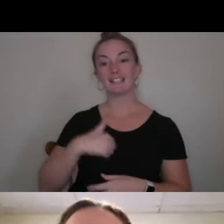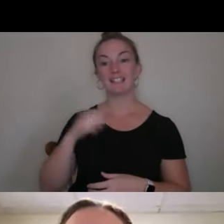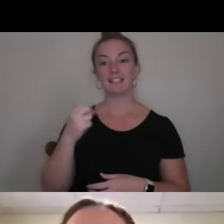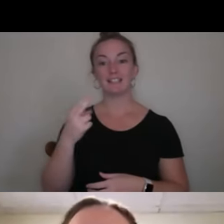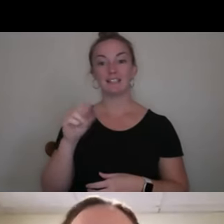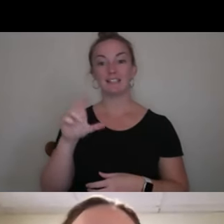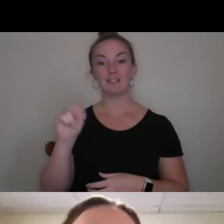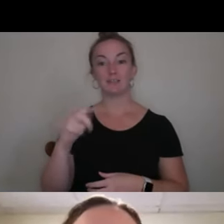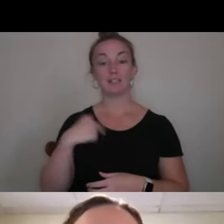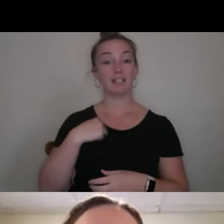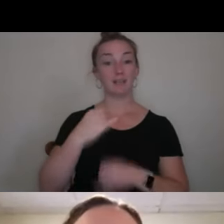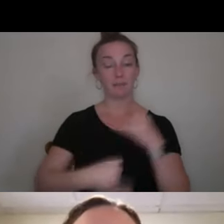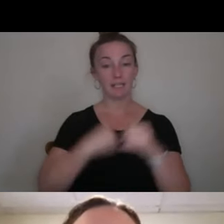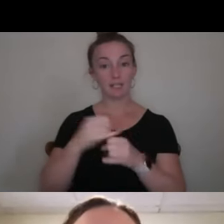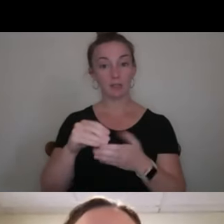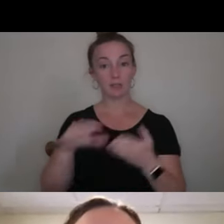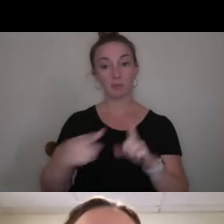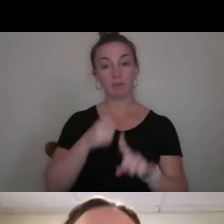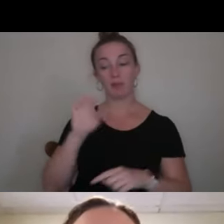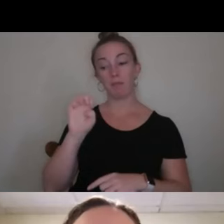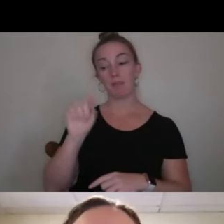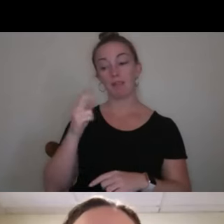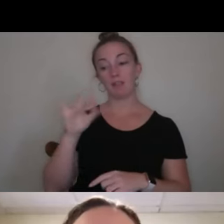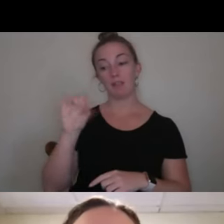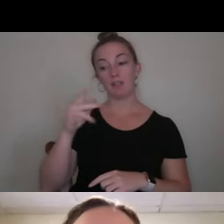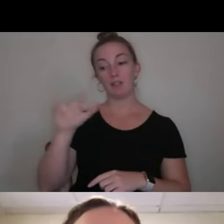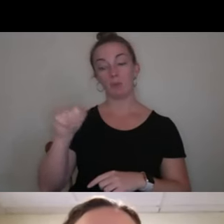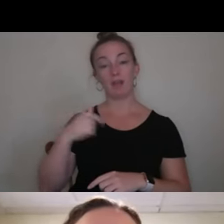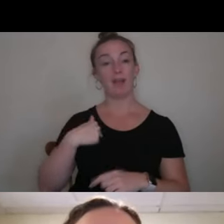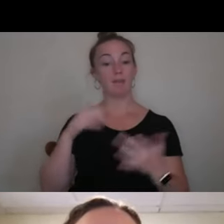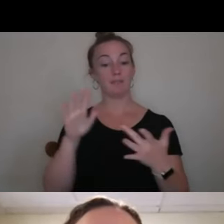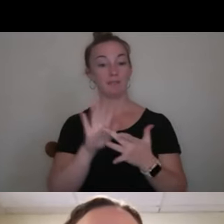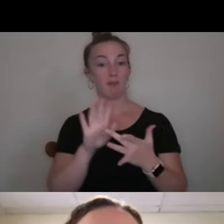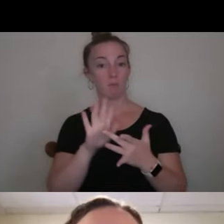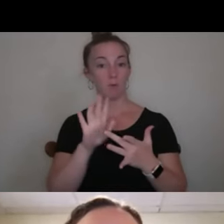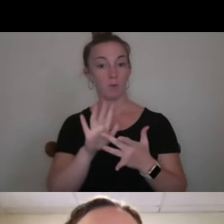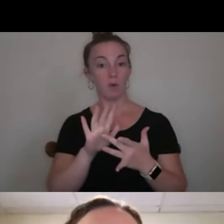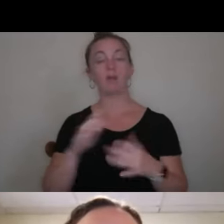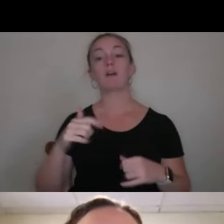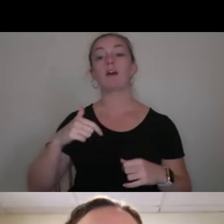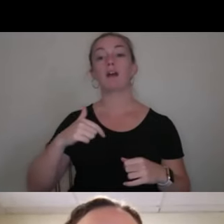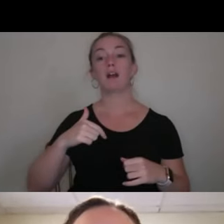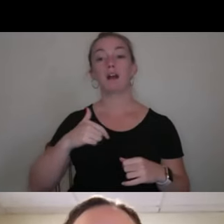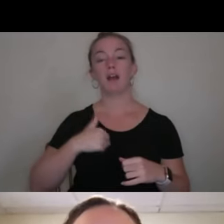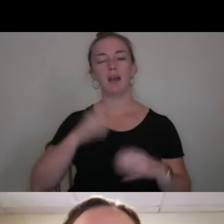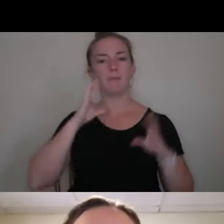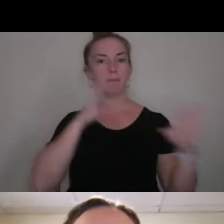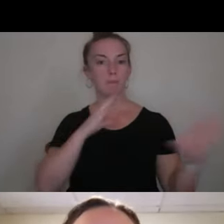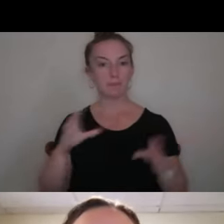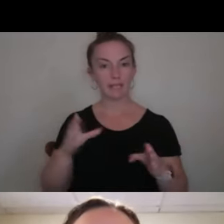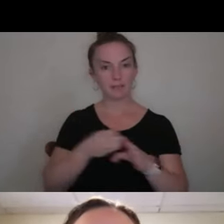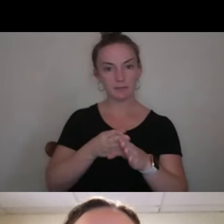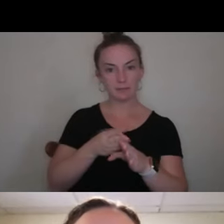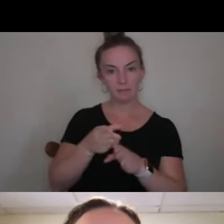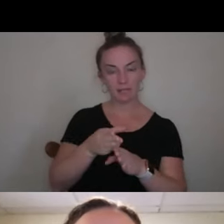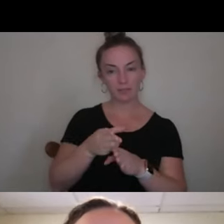I am an international student from Ethiopia. I am a sophomore and I'm planning on majoring in